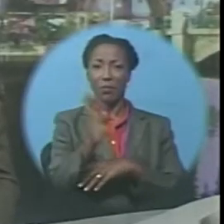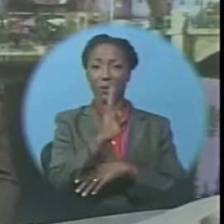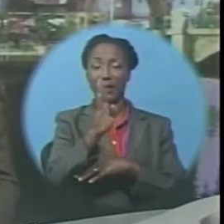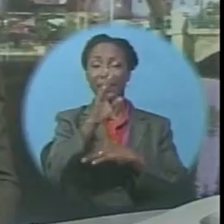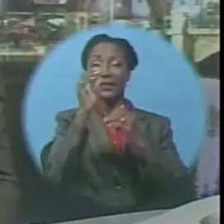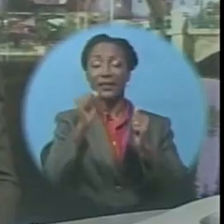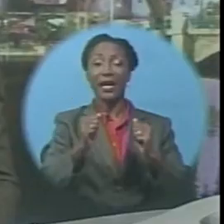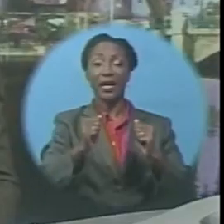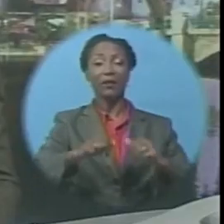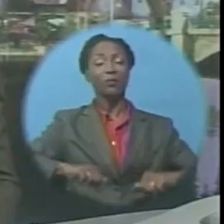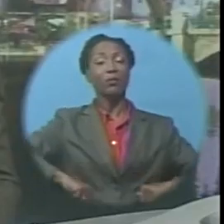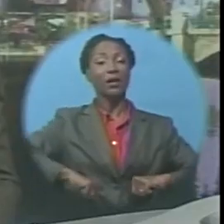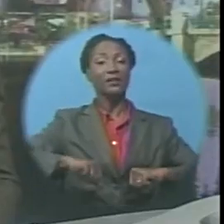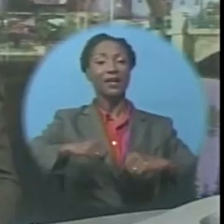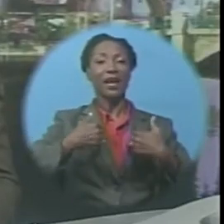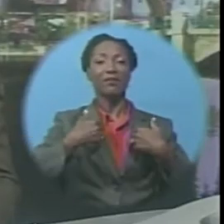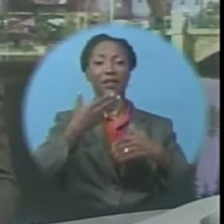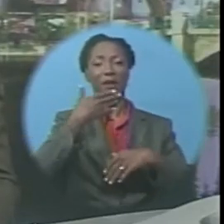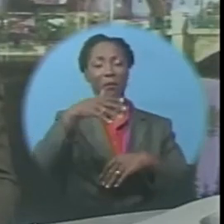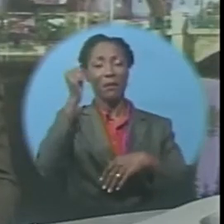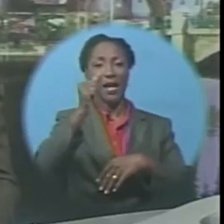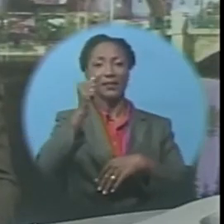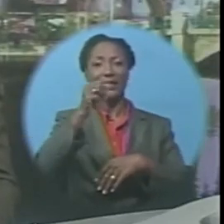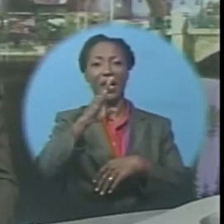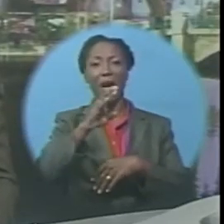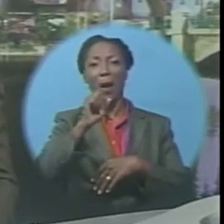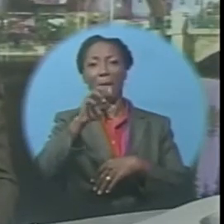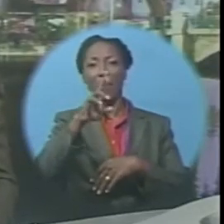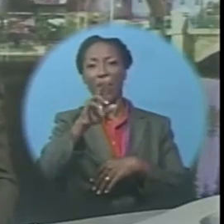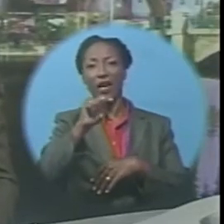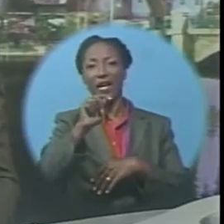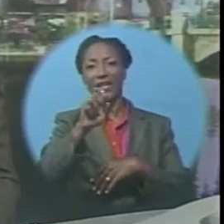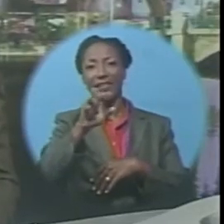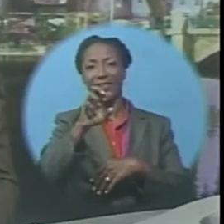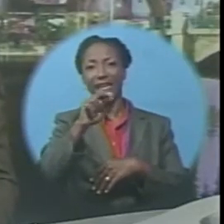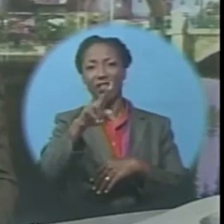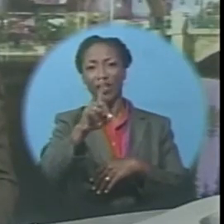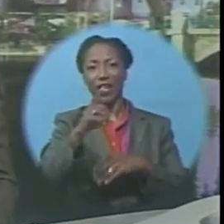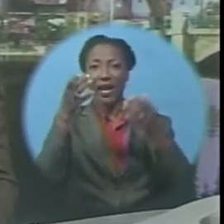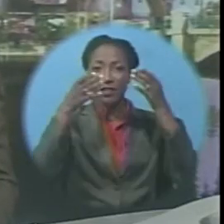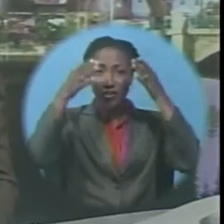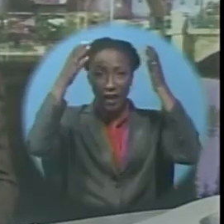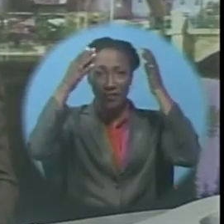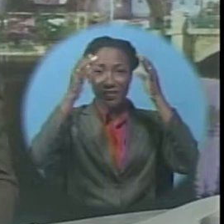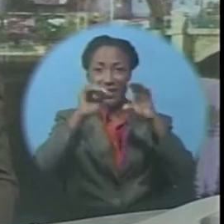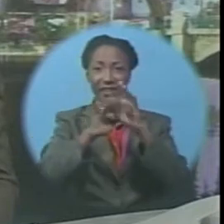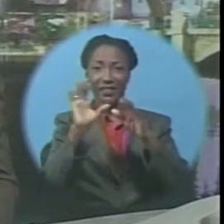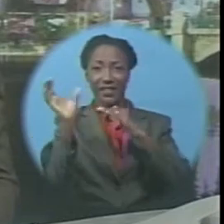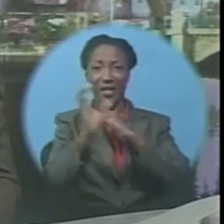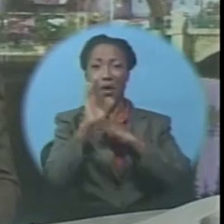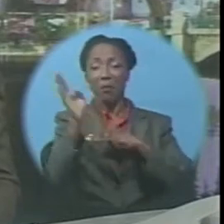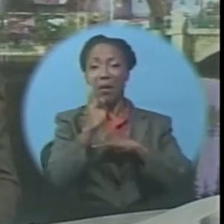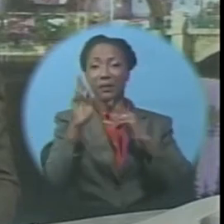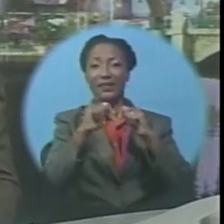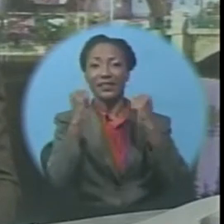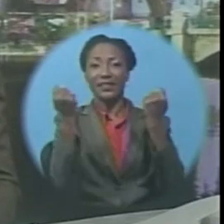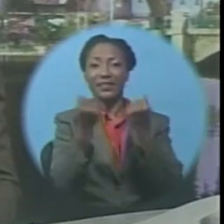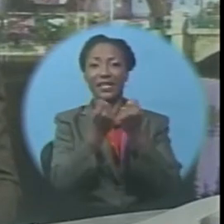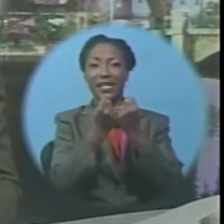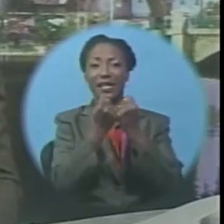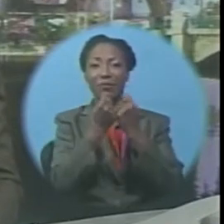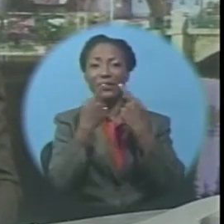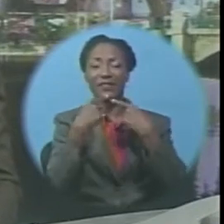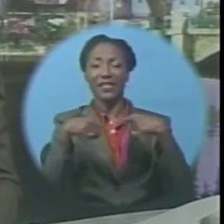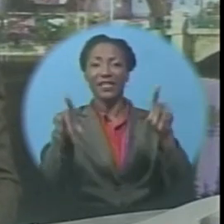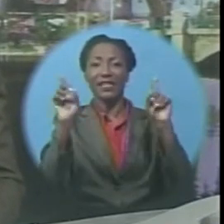Barbados can boast of having the best bartender and chefs in the region This after the Barbados team was declared the regional national